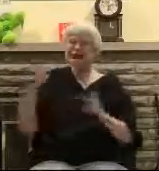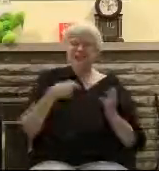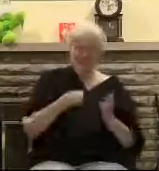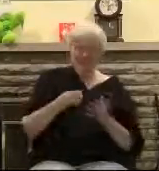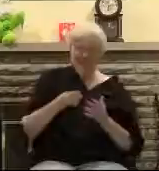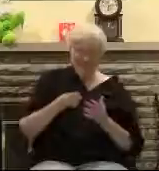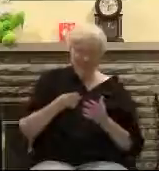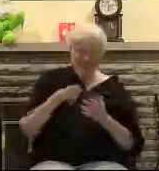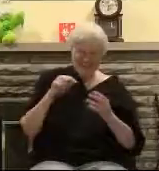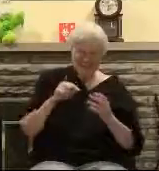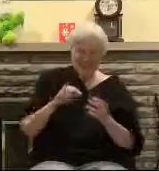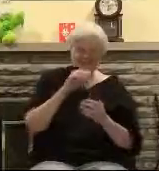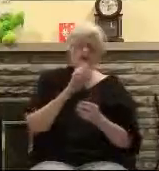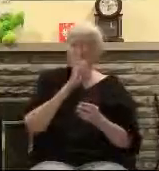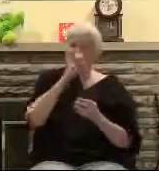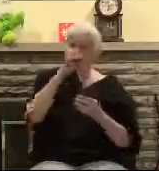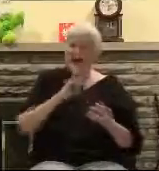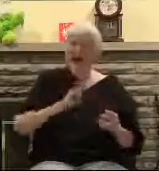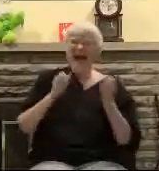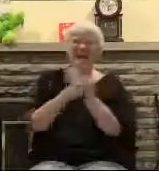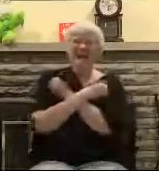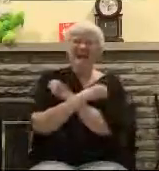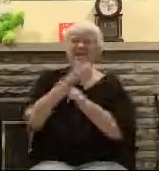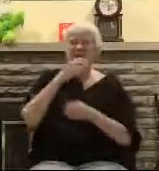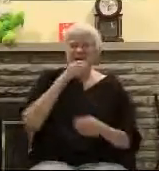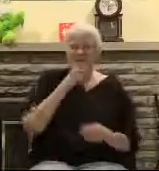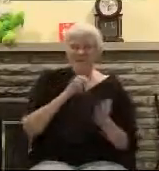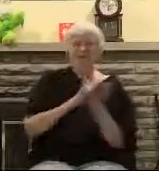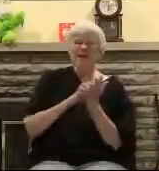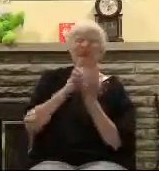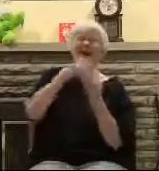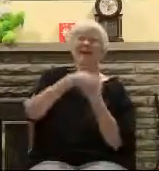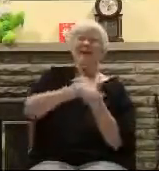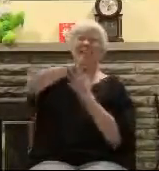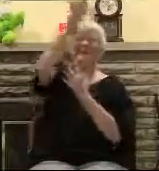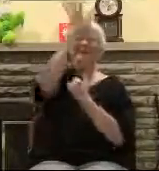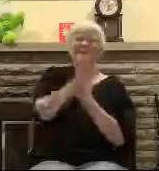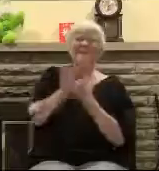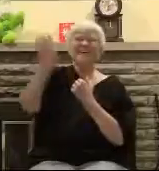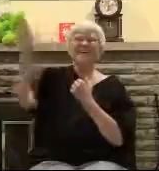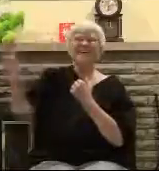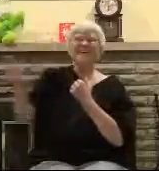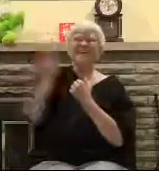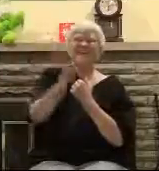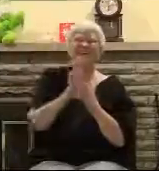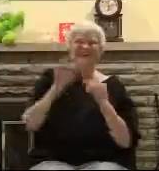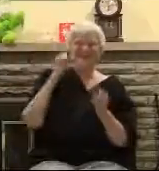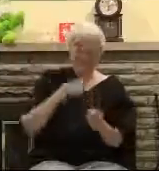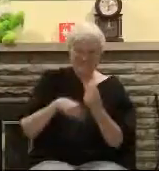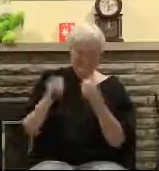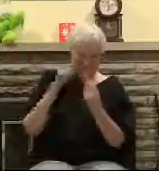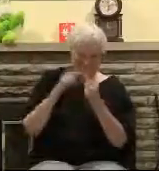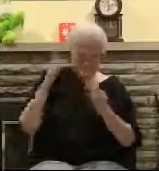and sanctify me Amen So I'll cherish the